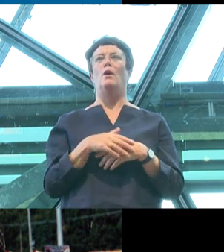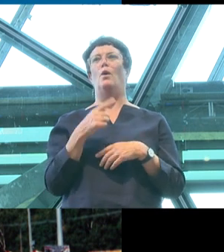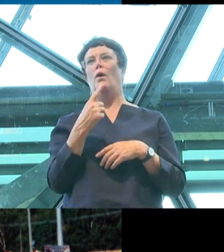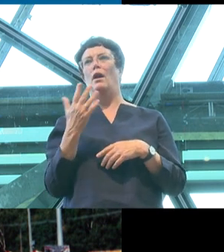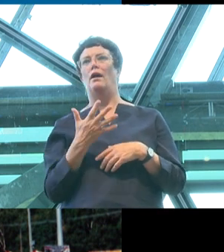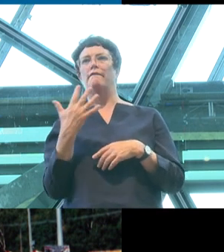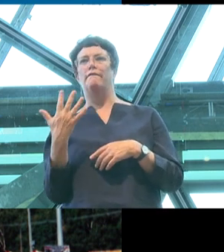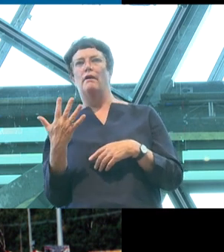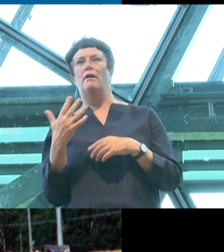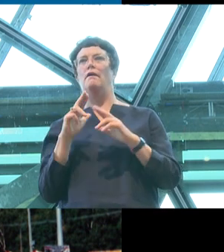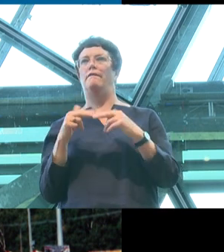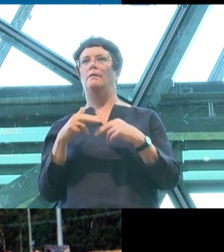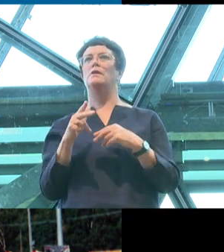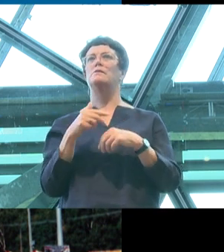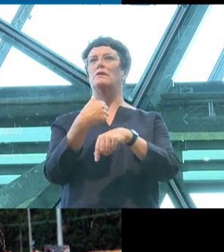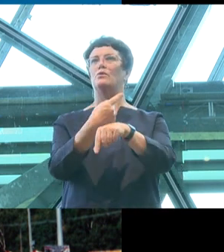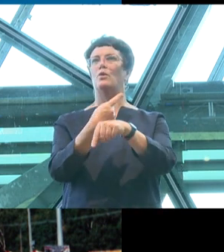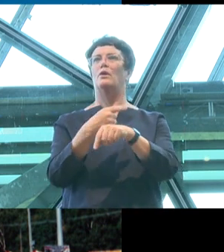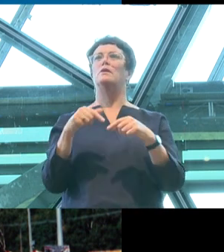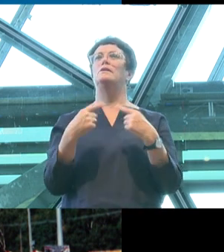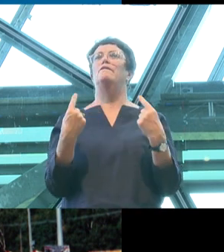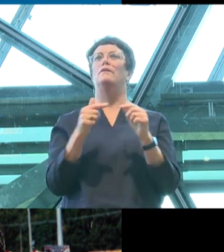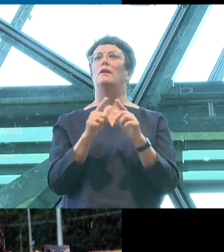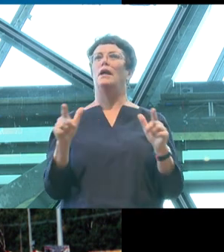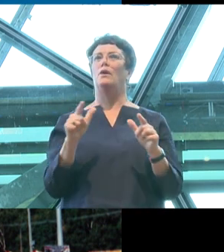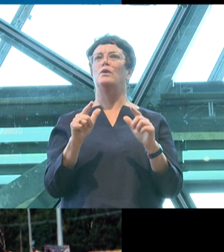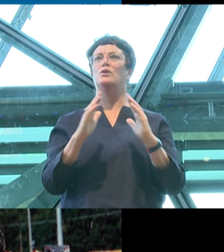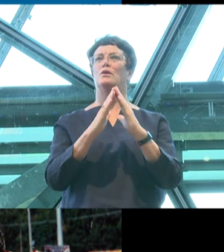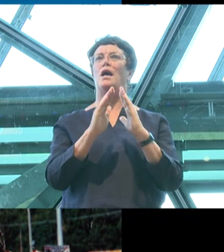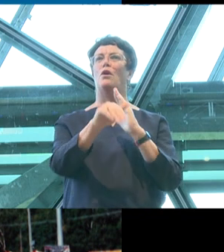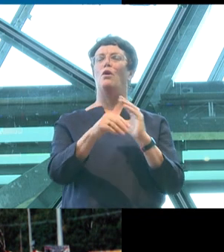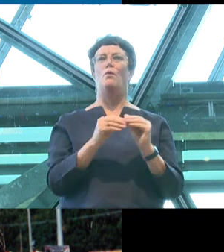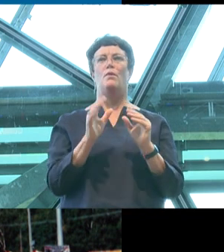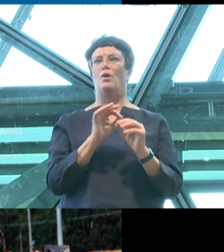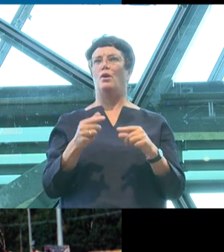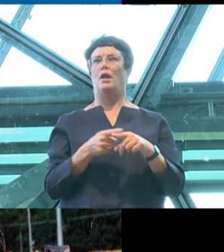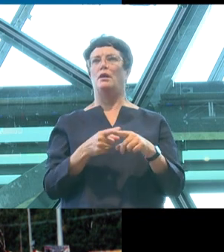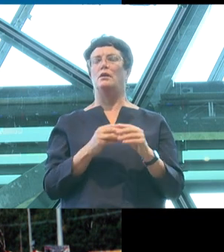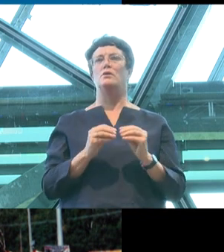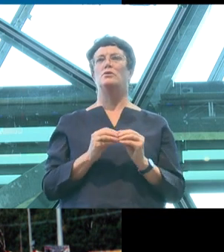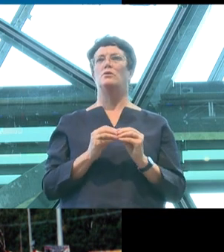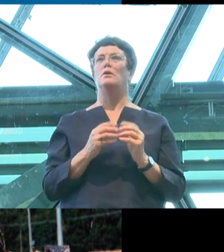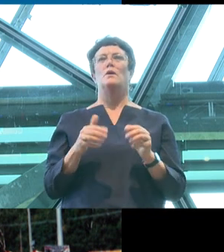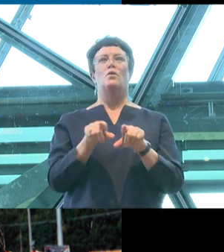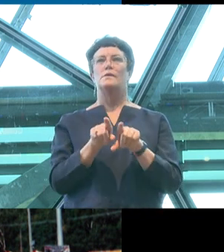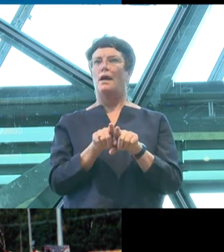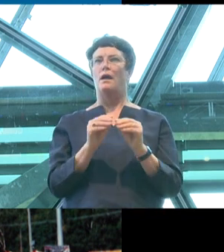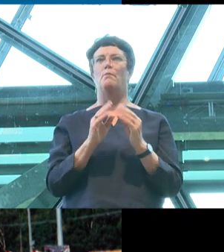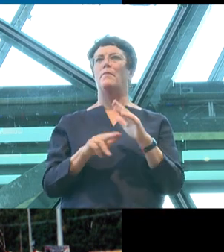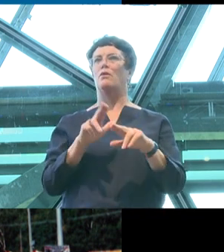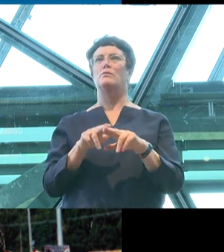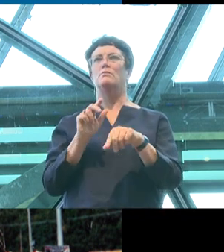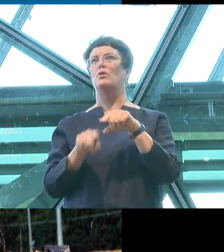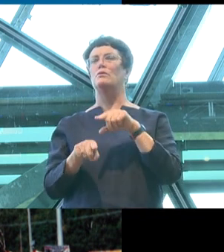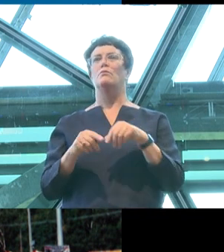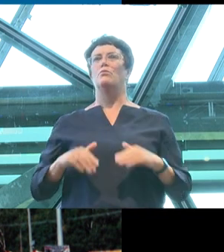home. That my parents were part of the one in four Australians who were originally born overseas. Or that my siblings and I were